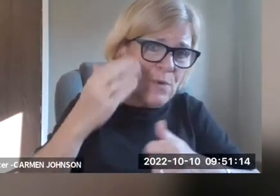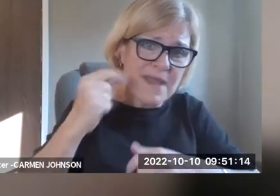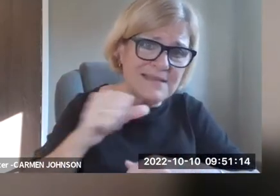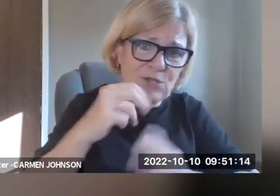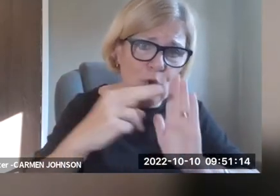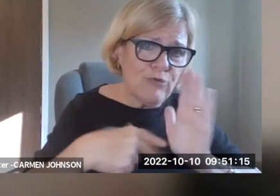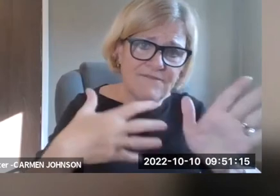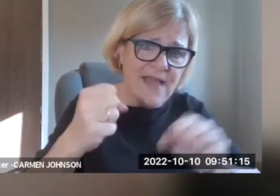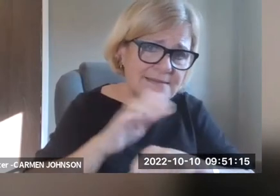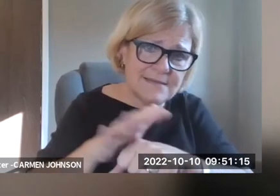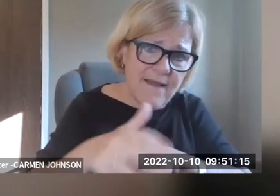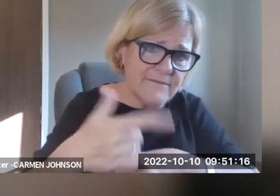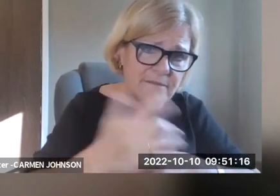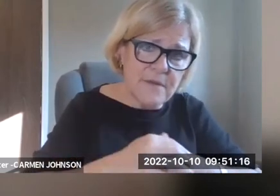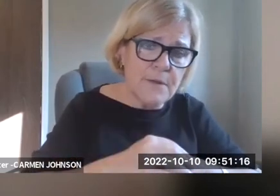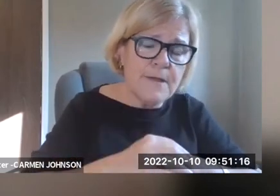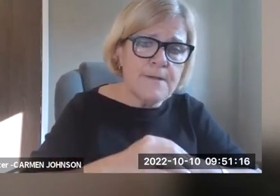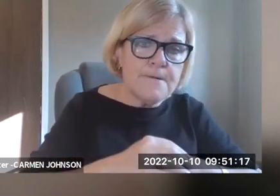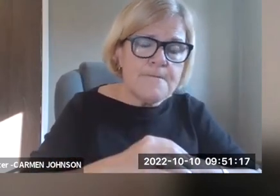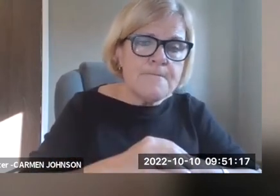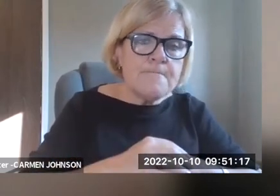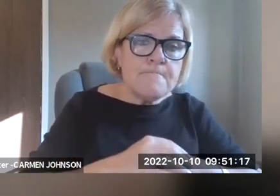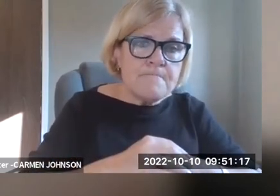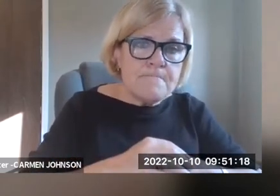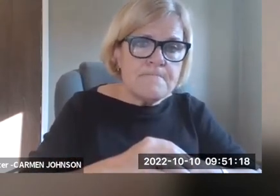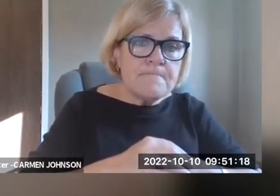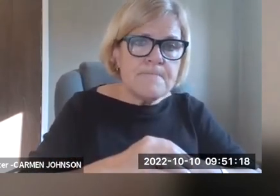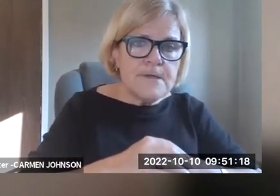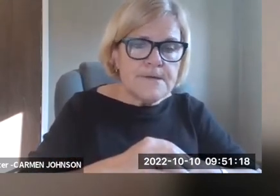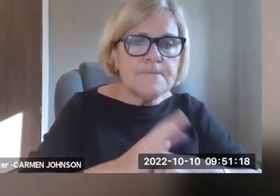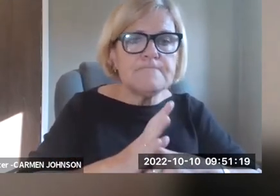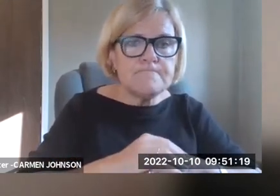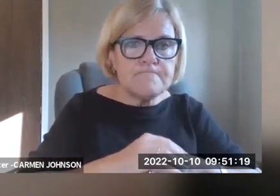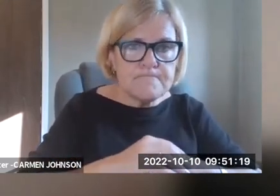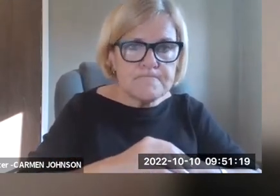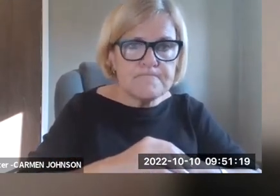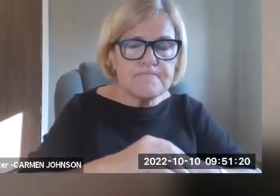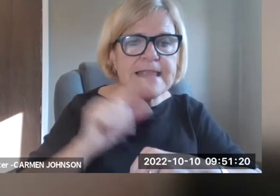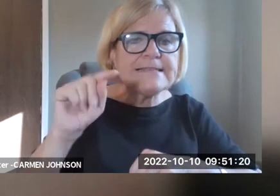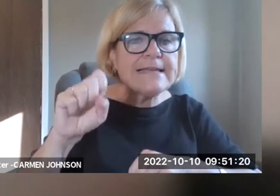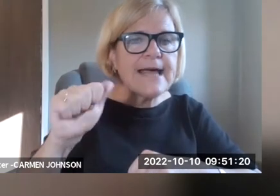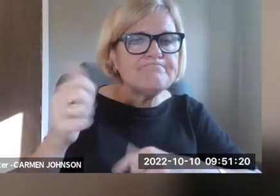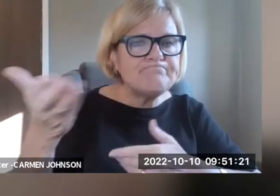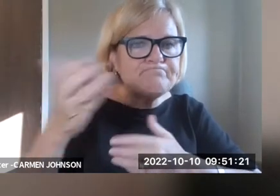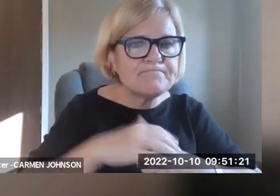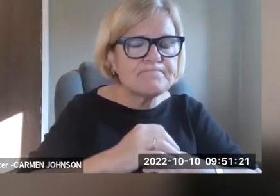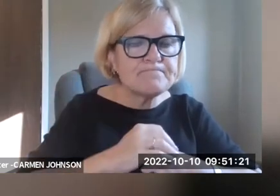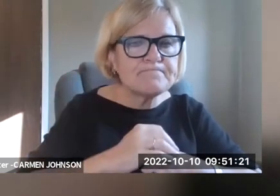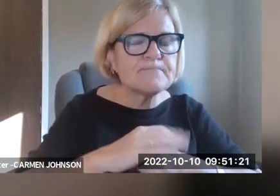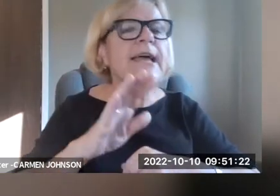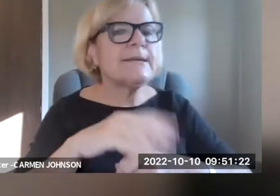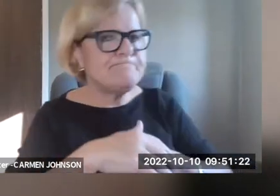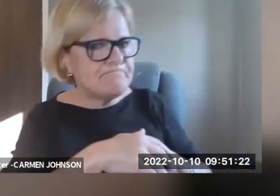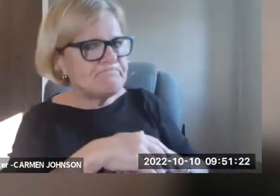people in that situation, cap tells, caption telephones are not such a great solution because they don't read quickly enough. Um,